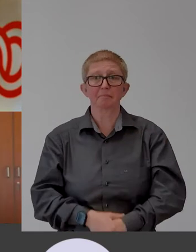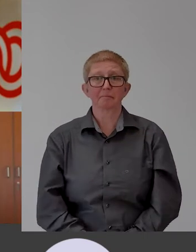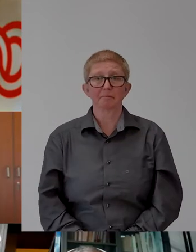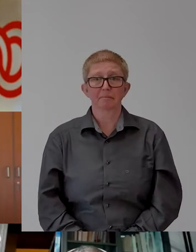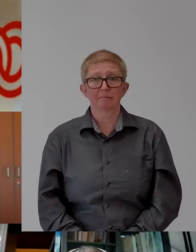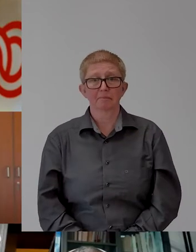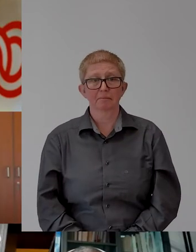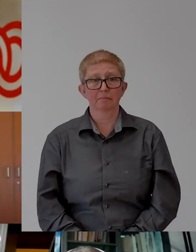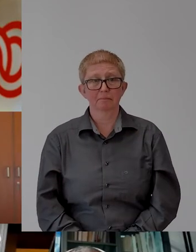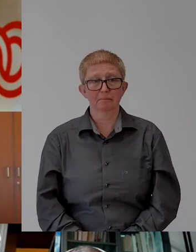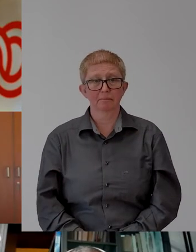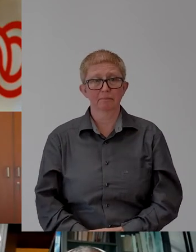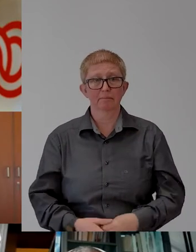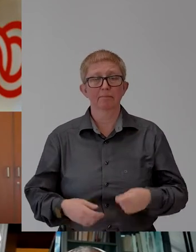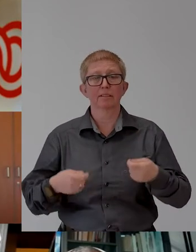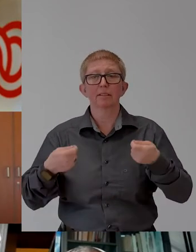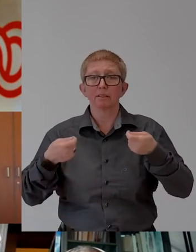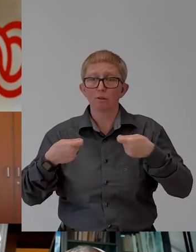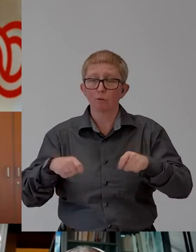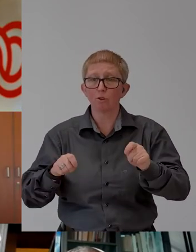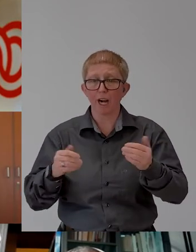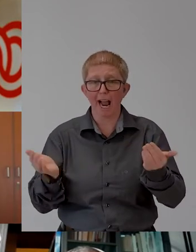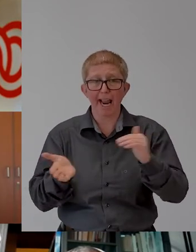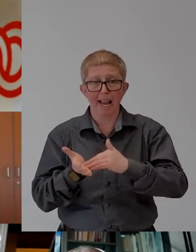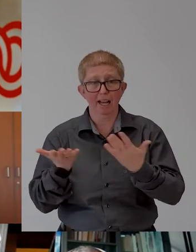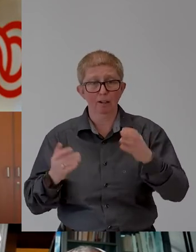Can we try again the Cope Foundation from Ireland. Can you hear us?